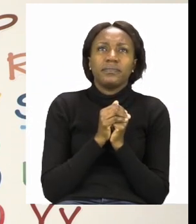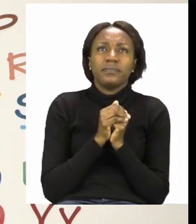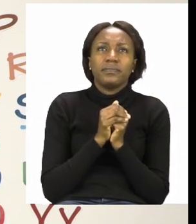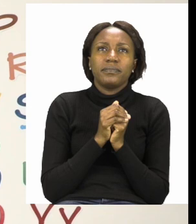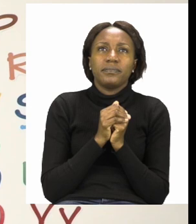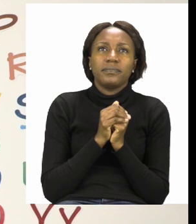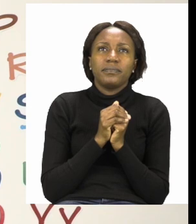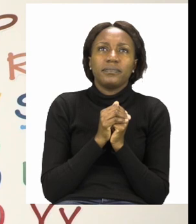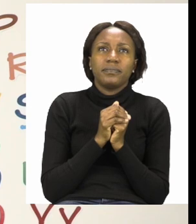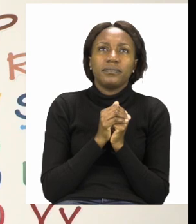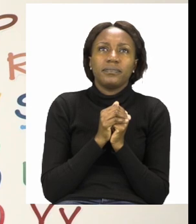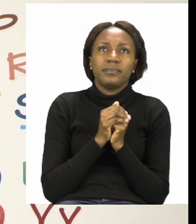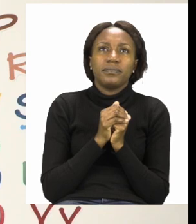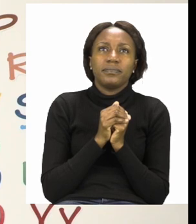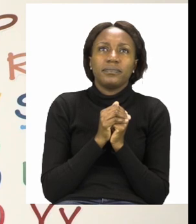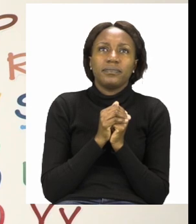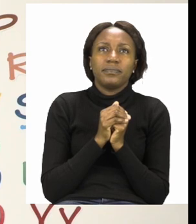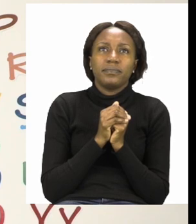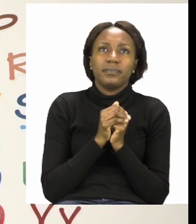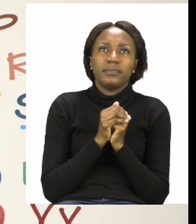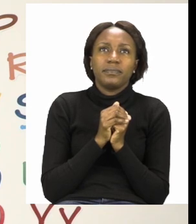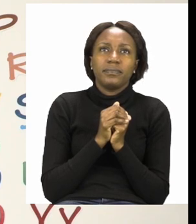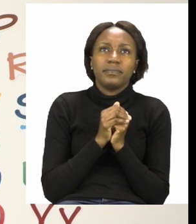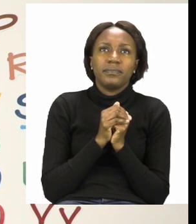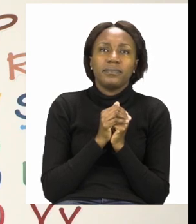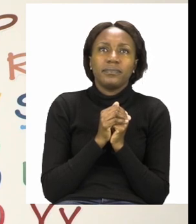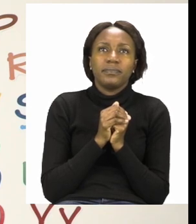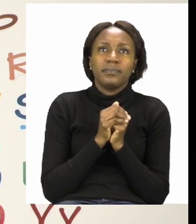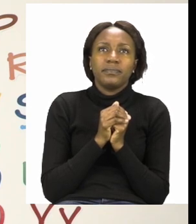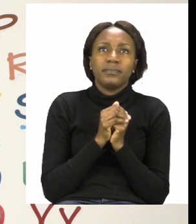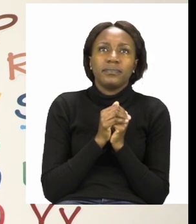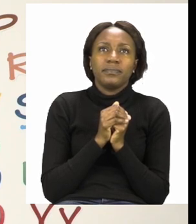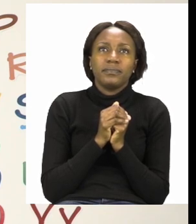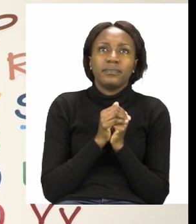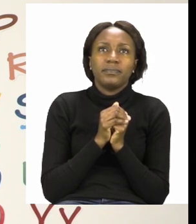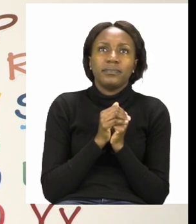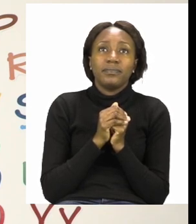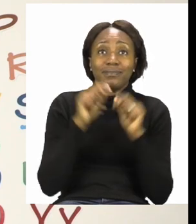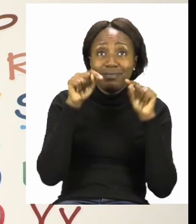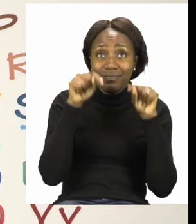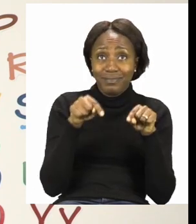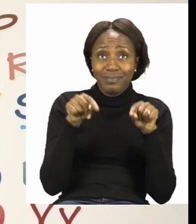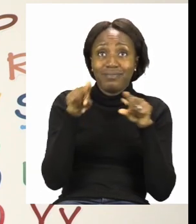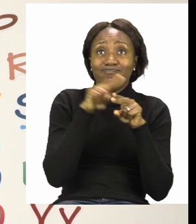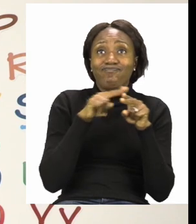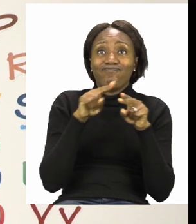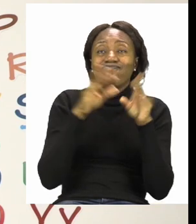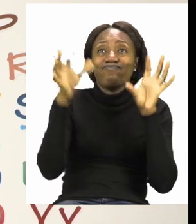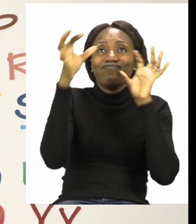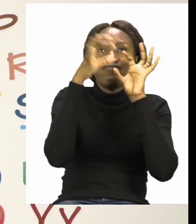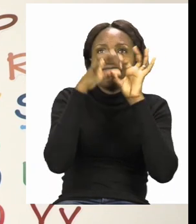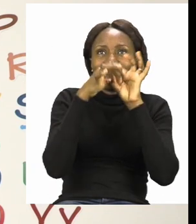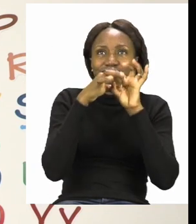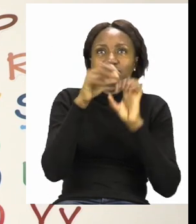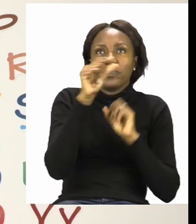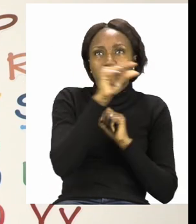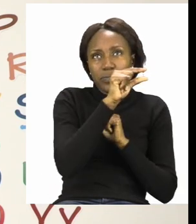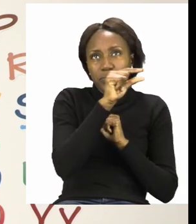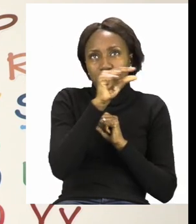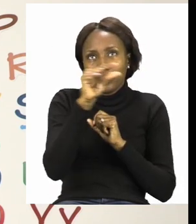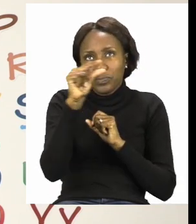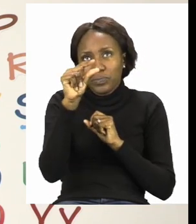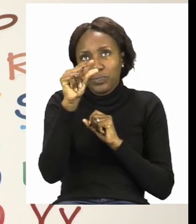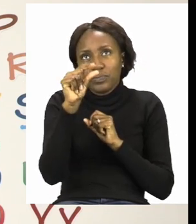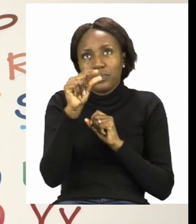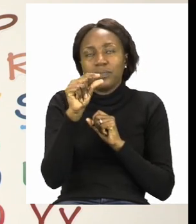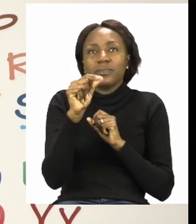There we go. And, now, we have used our conjunction to join two sentences